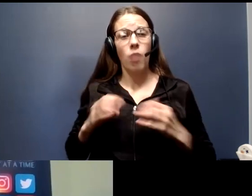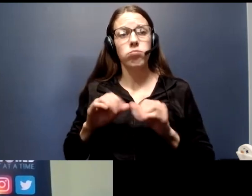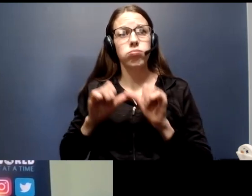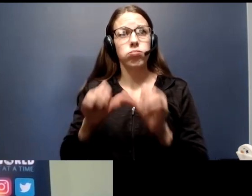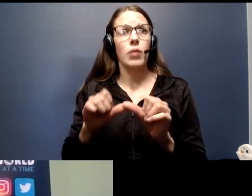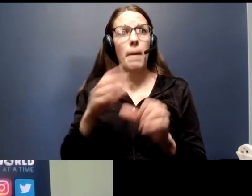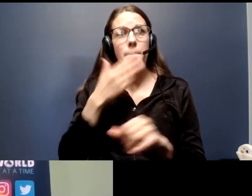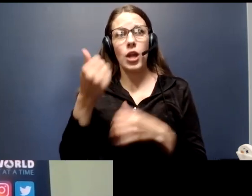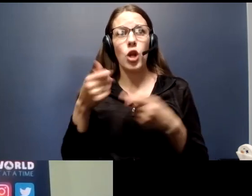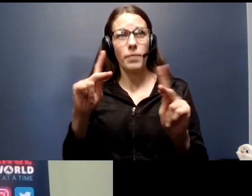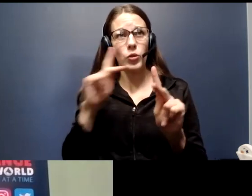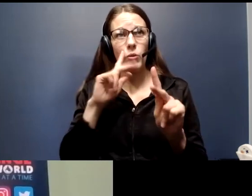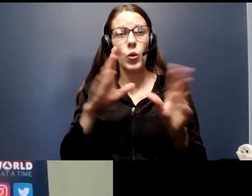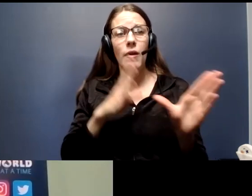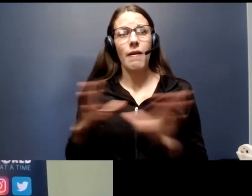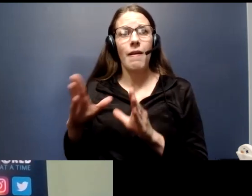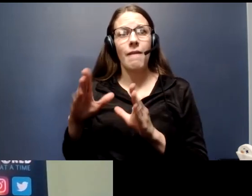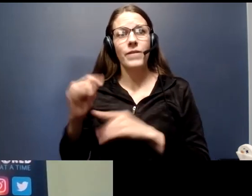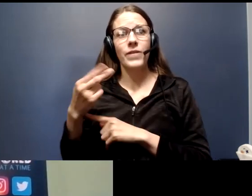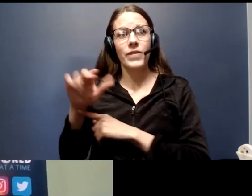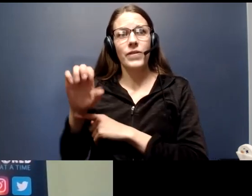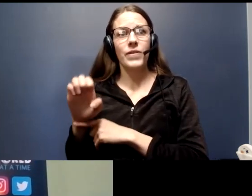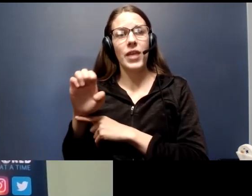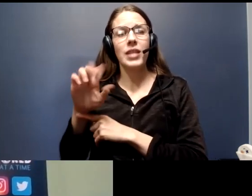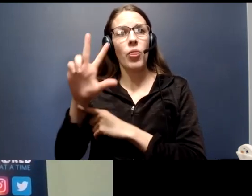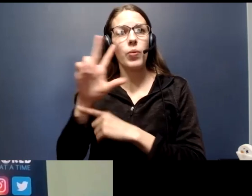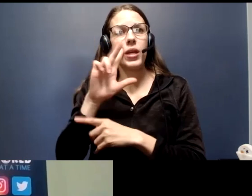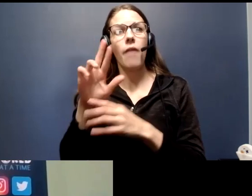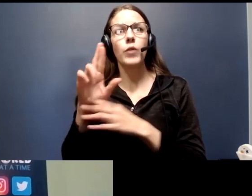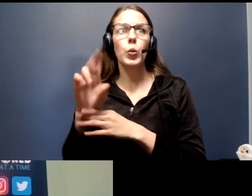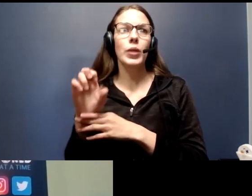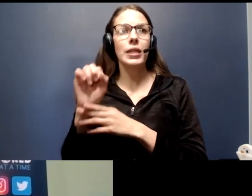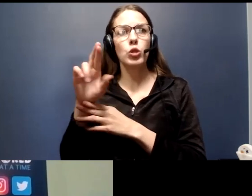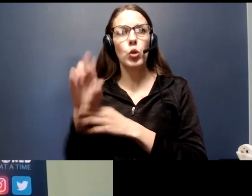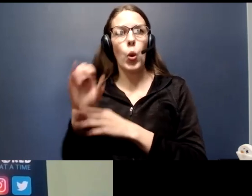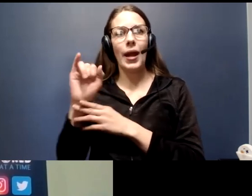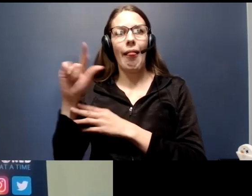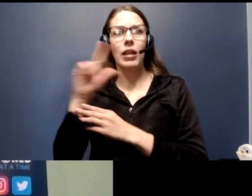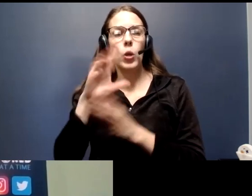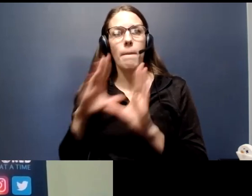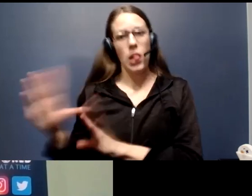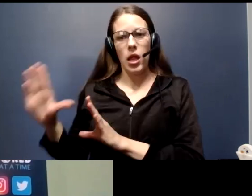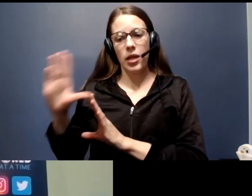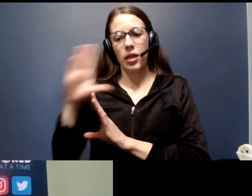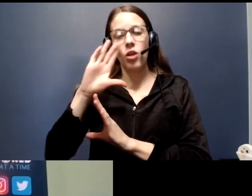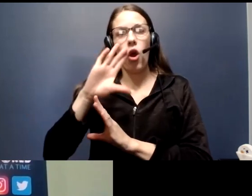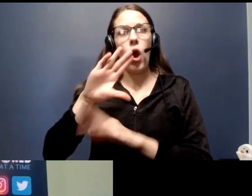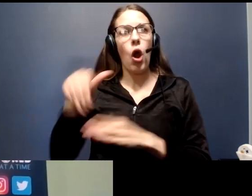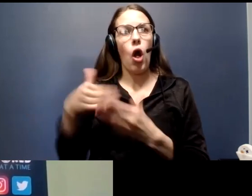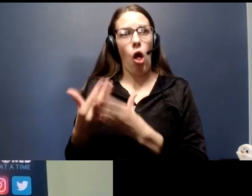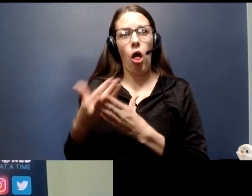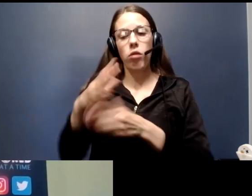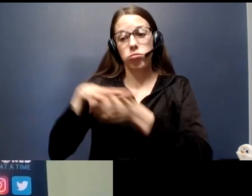to move into Phase 3 of his Restore Illinois plan. All regions in the state are on track to move to Phase 3